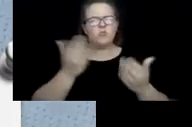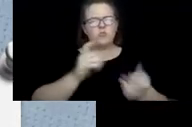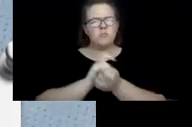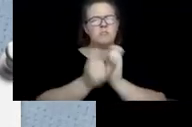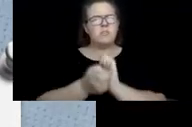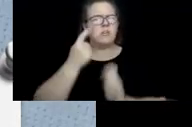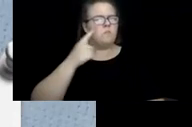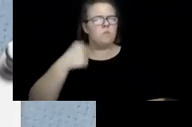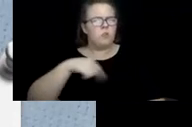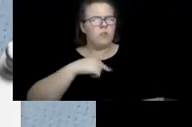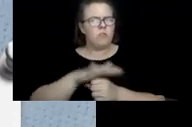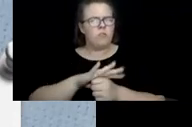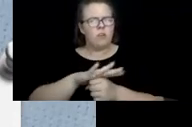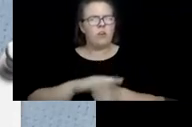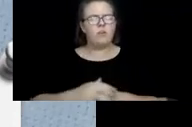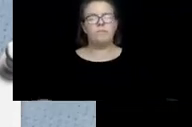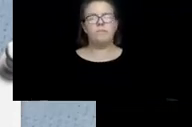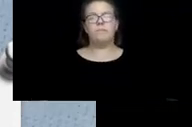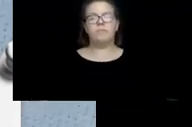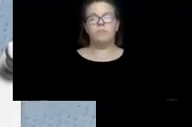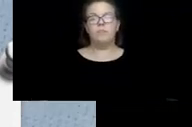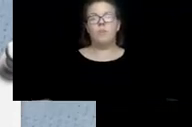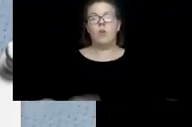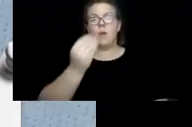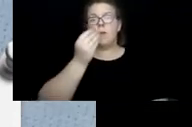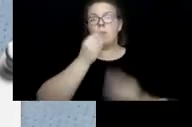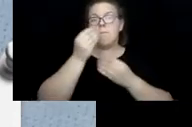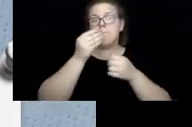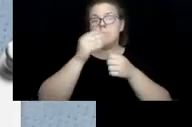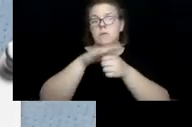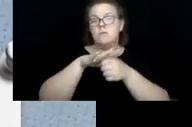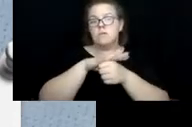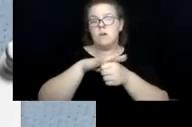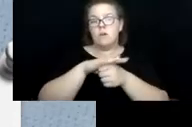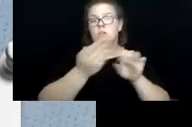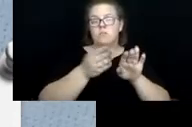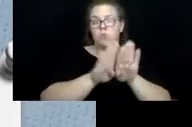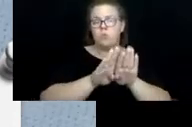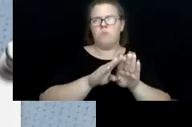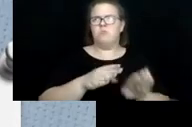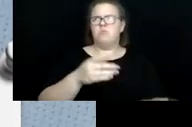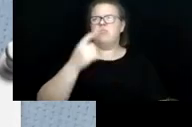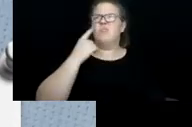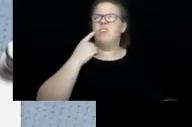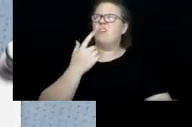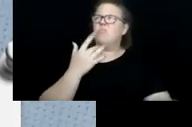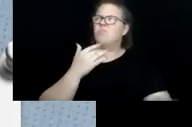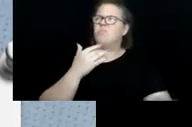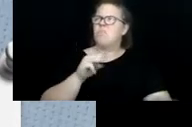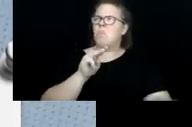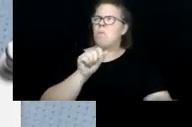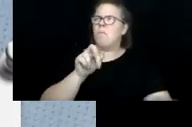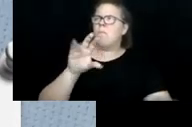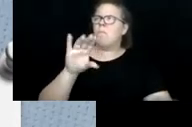Onondaga County, we closed our meal sites by March 13th or